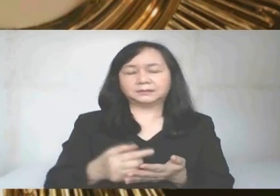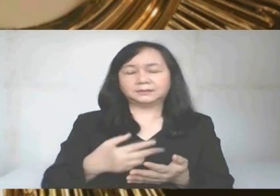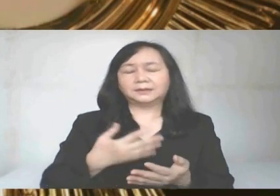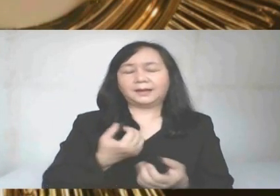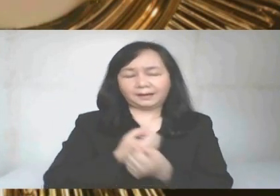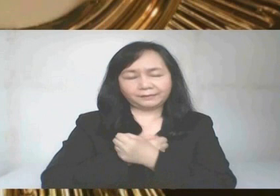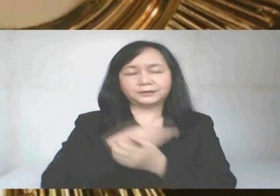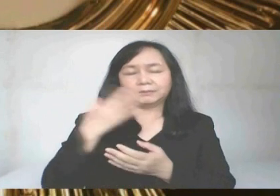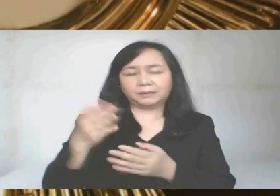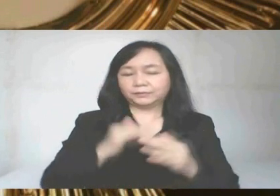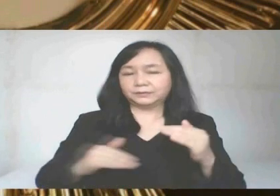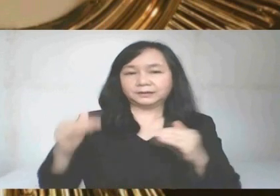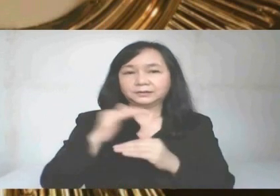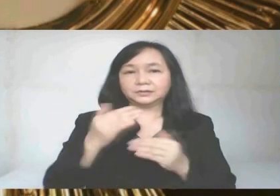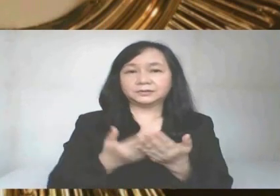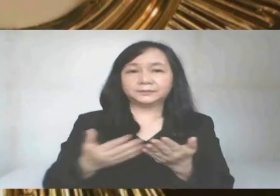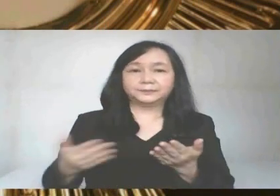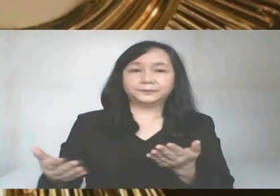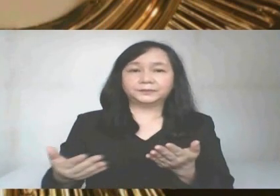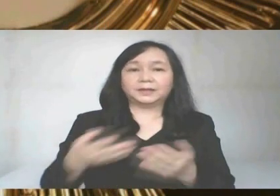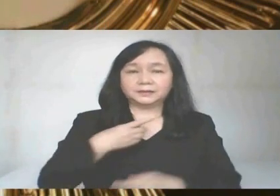and I desire thee in my soul.